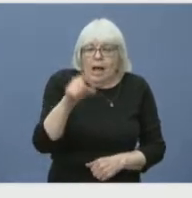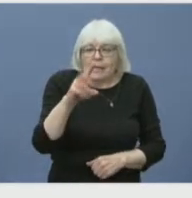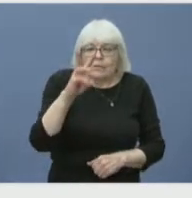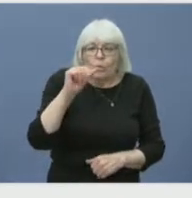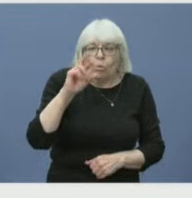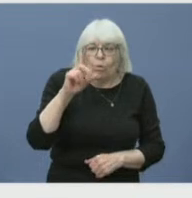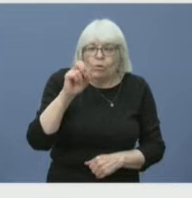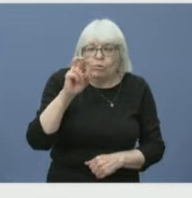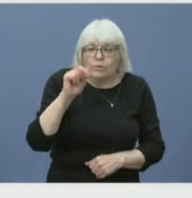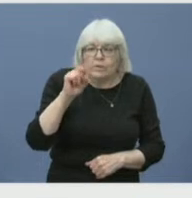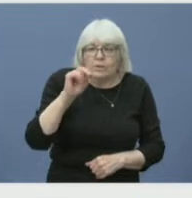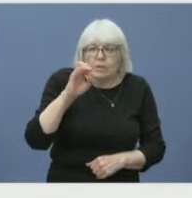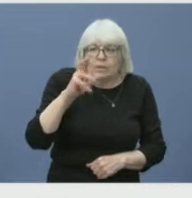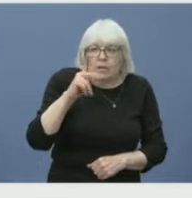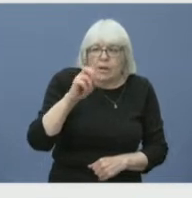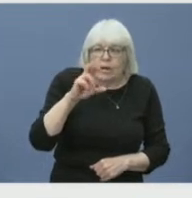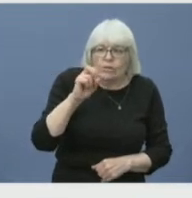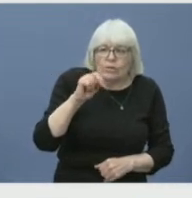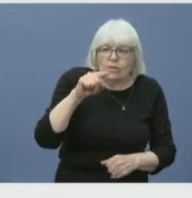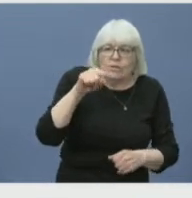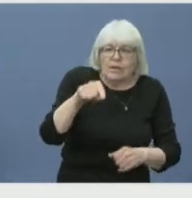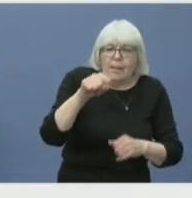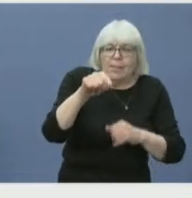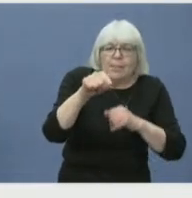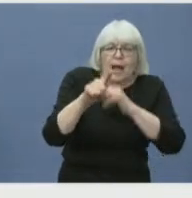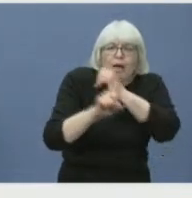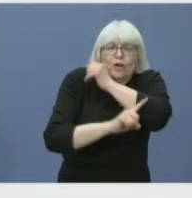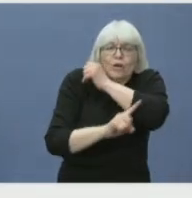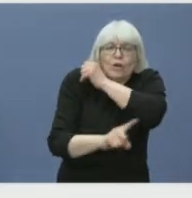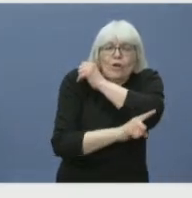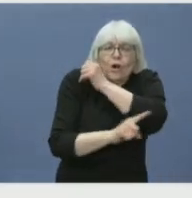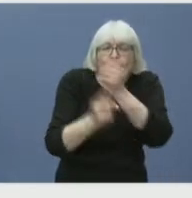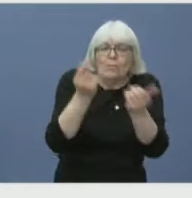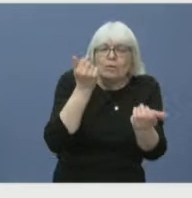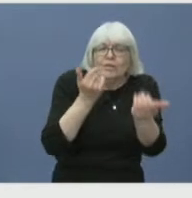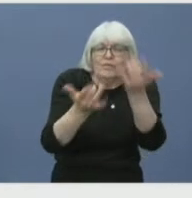do we have any idea at this point how it started and what actually burned there?